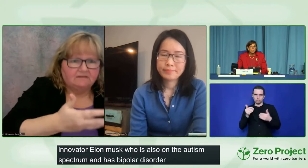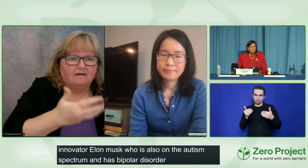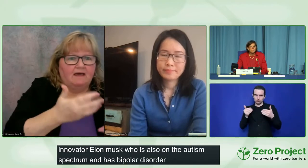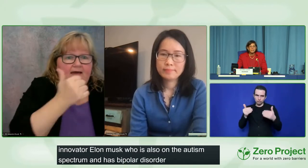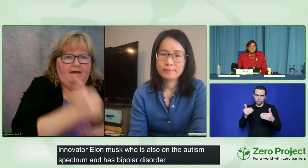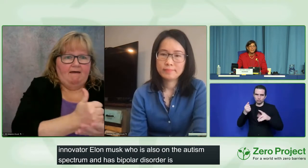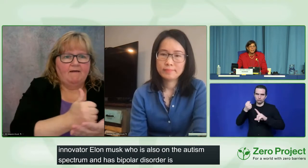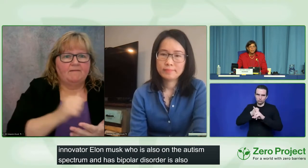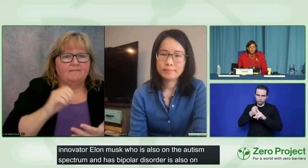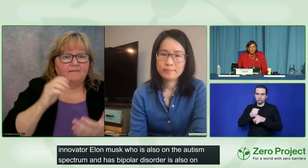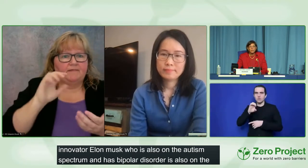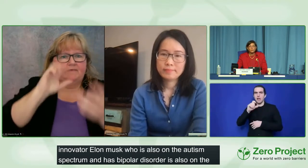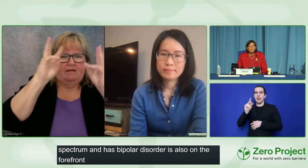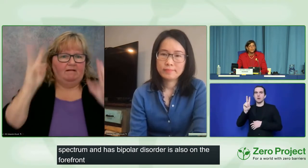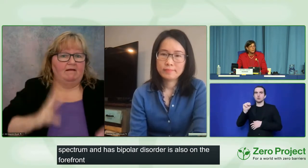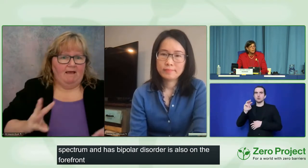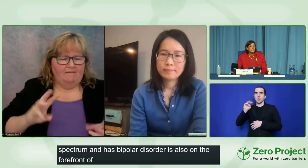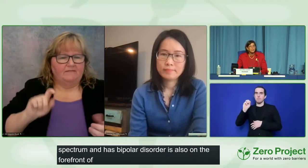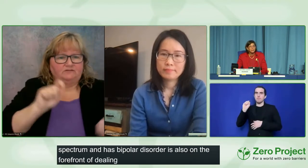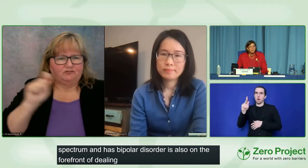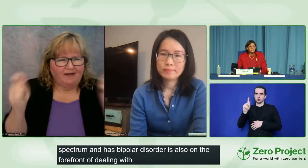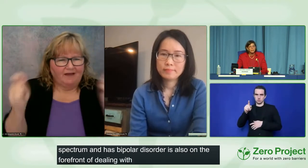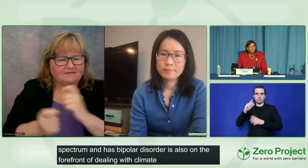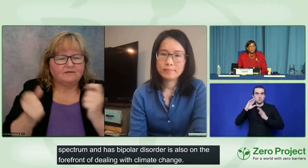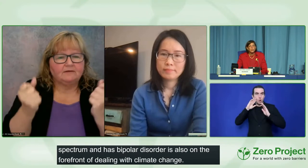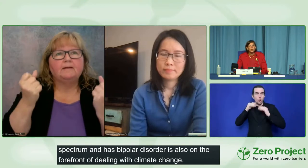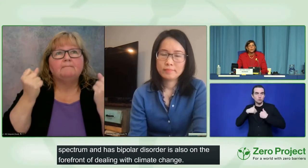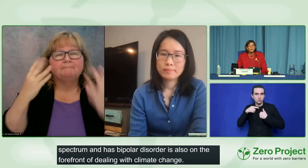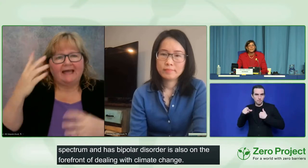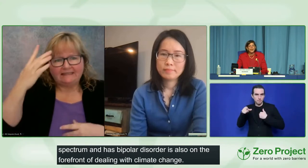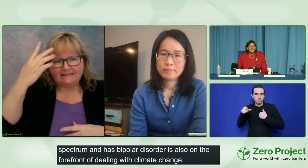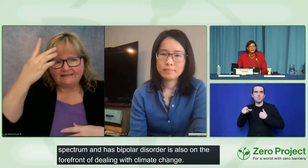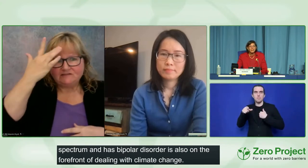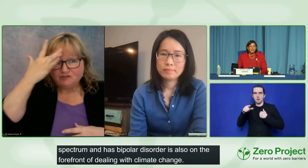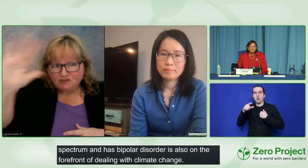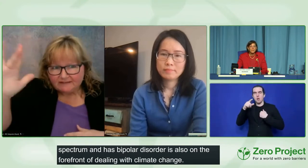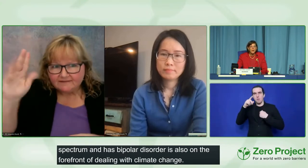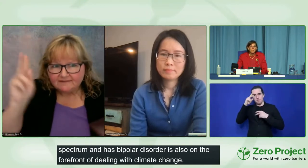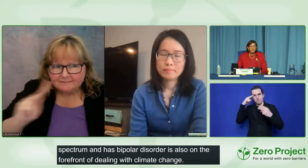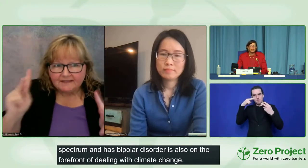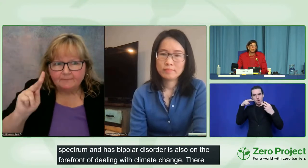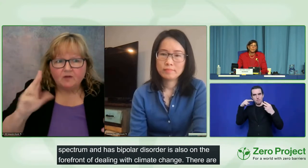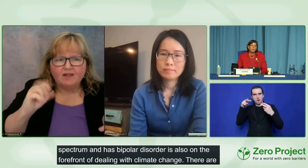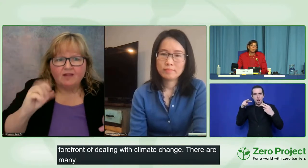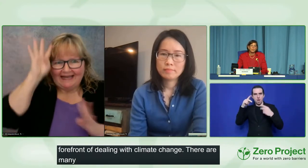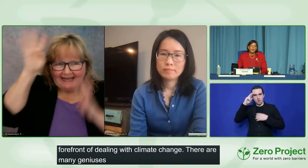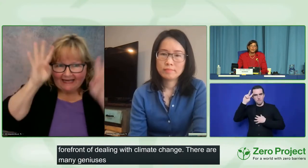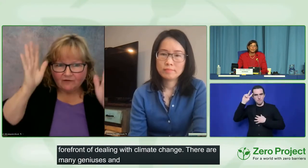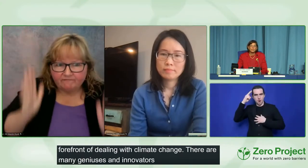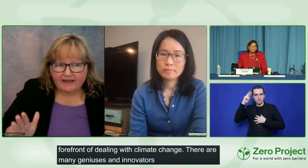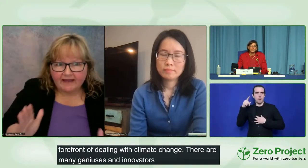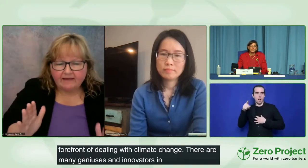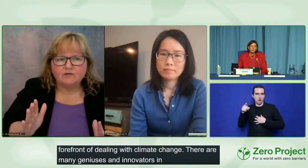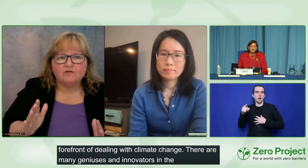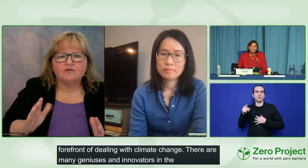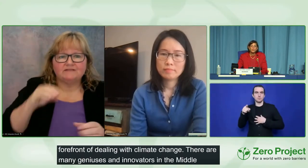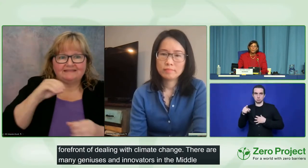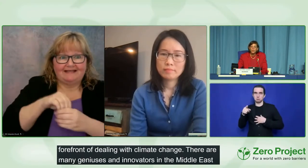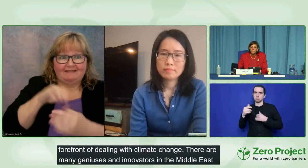many geniuses and innovators in the Middle East whose talents have not yet been unlocked.